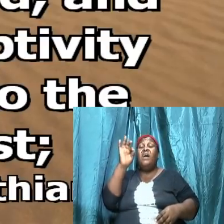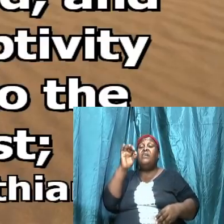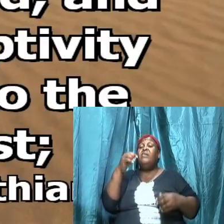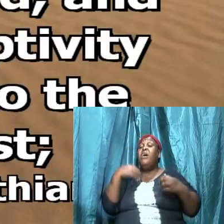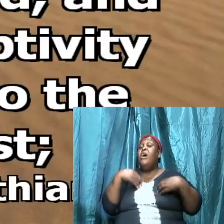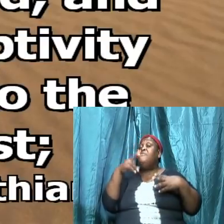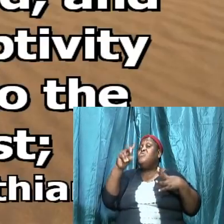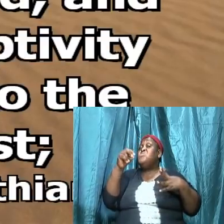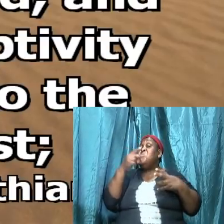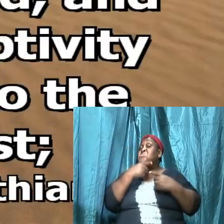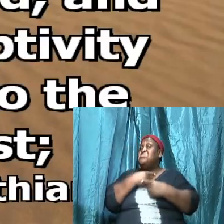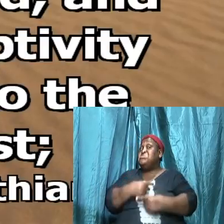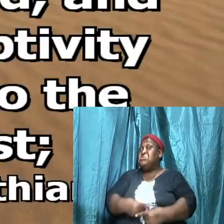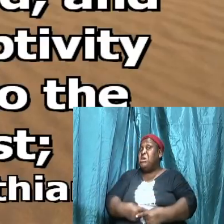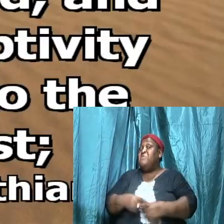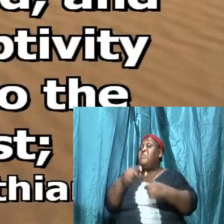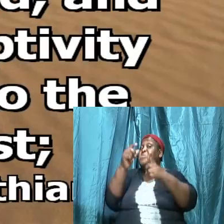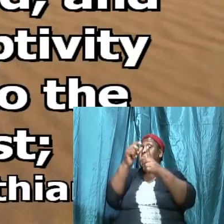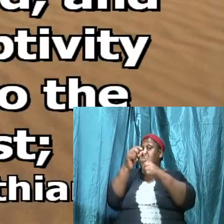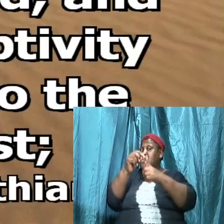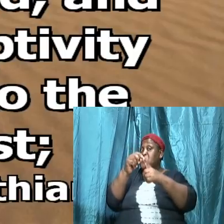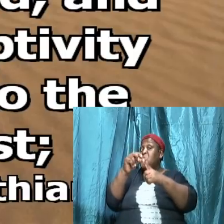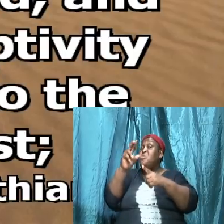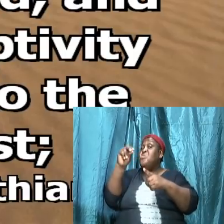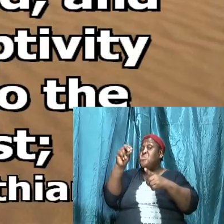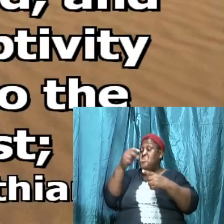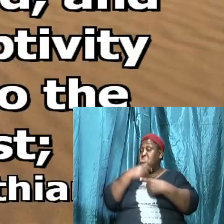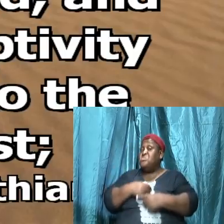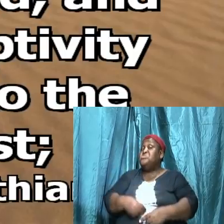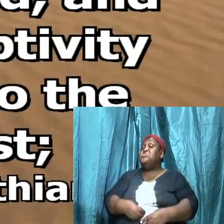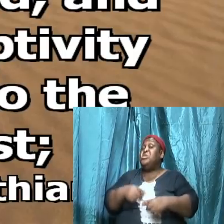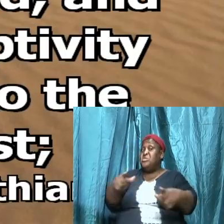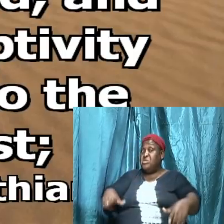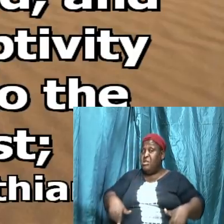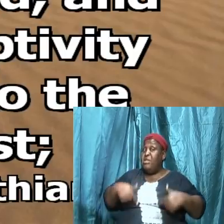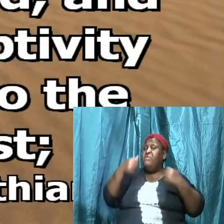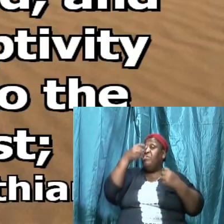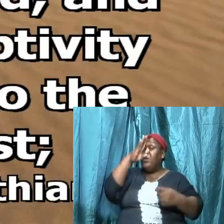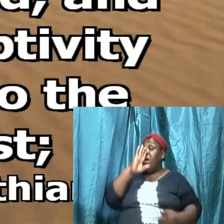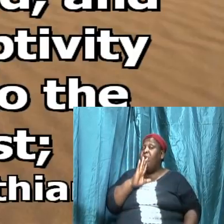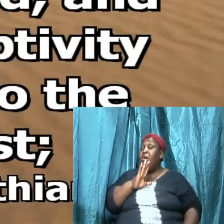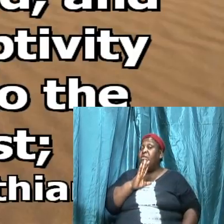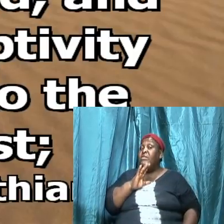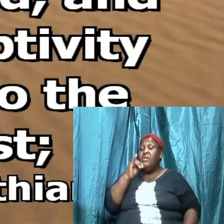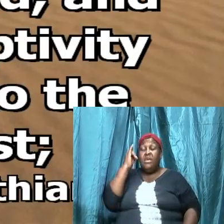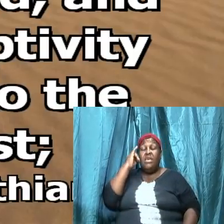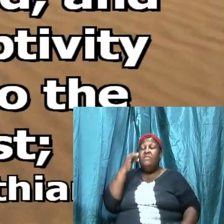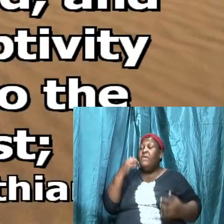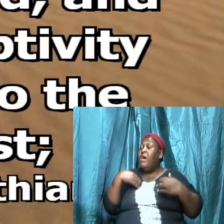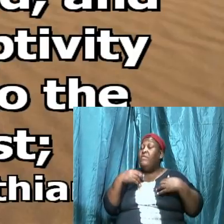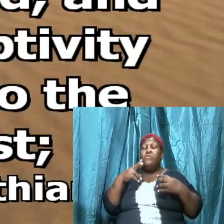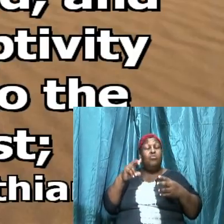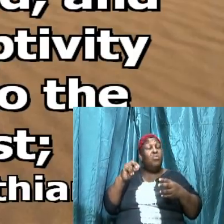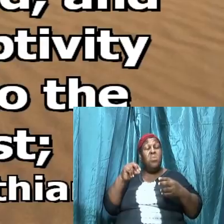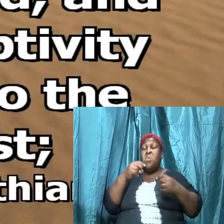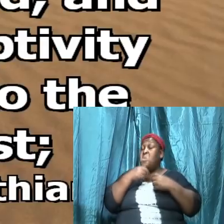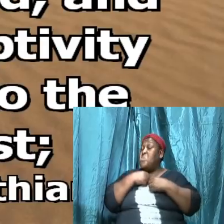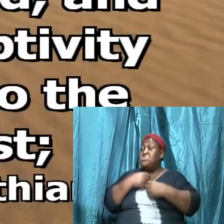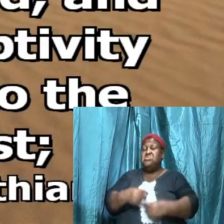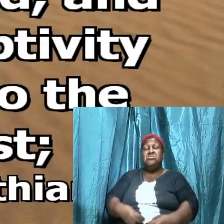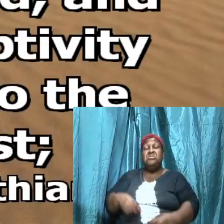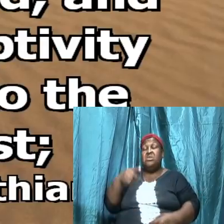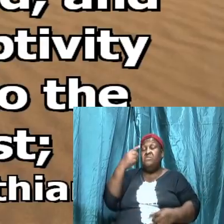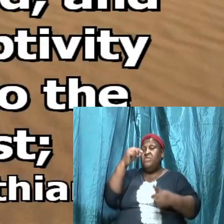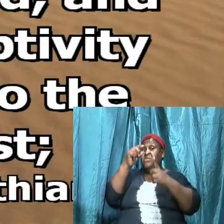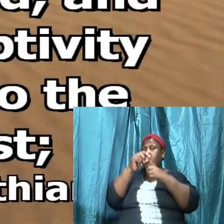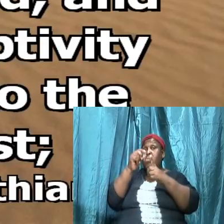the word you have no desire to walk in the word and if you have no desire for the word you are not going to walk in